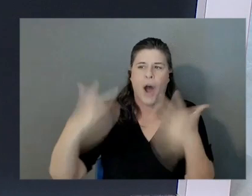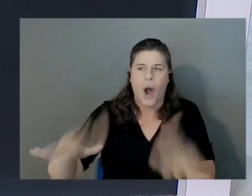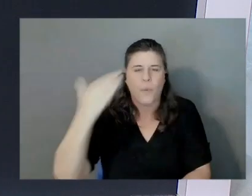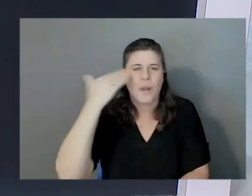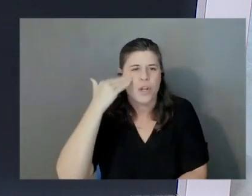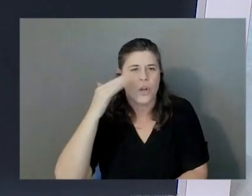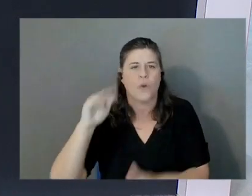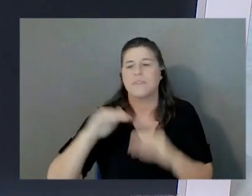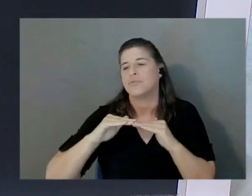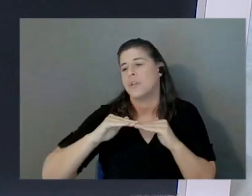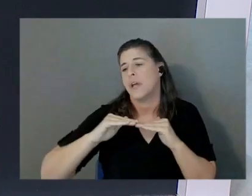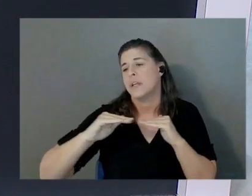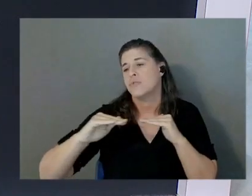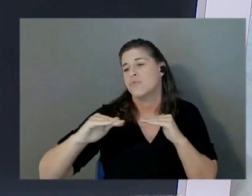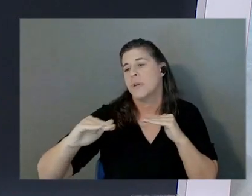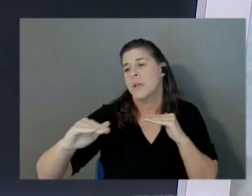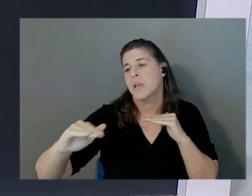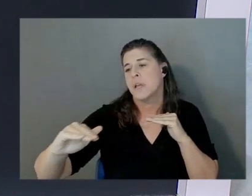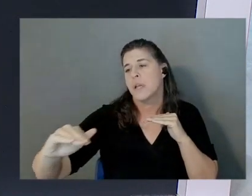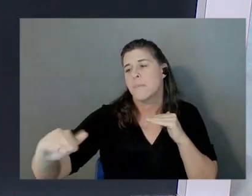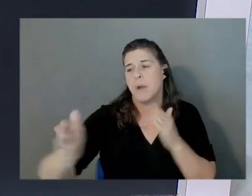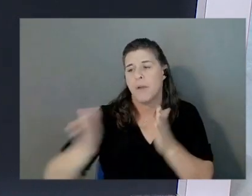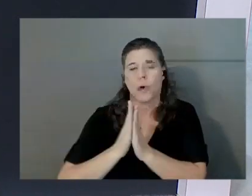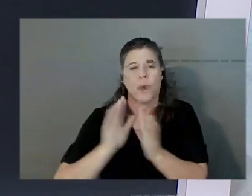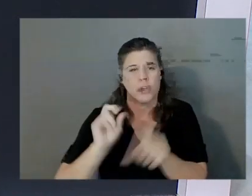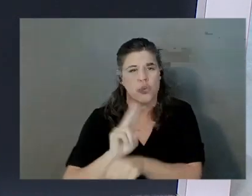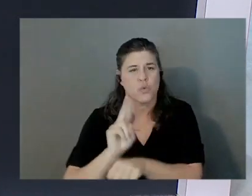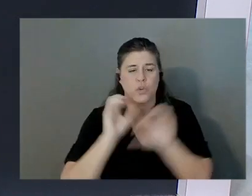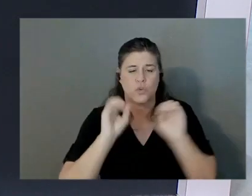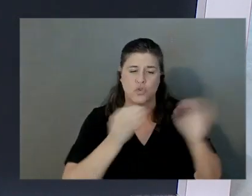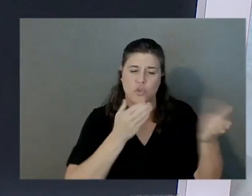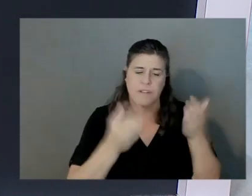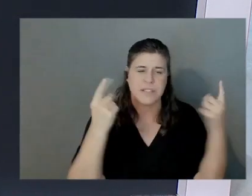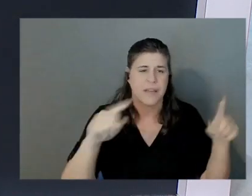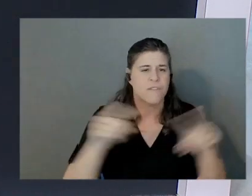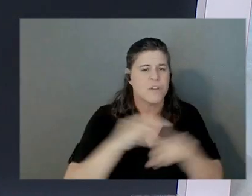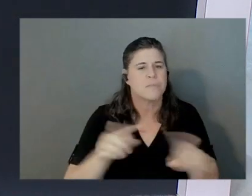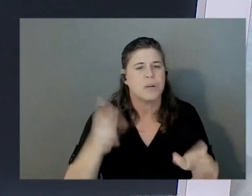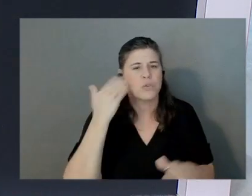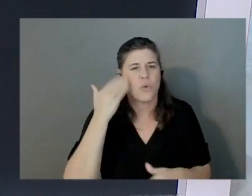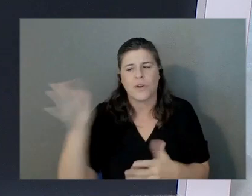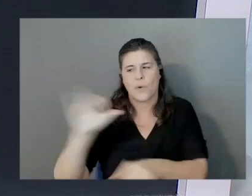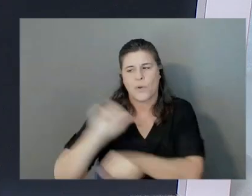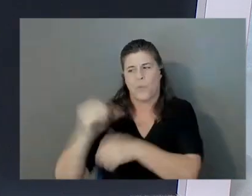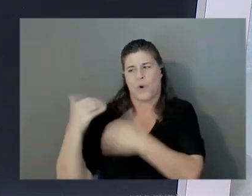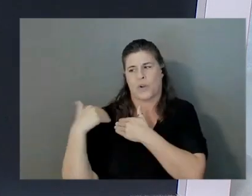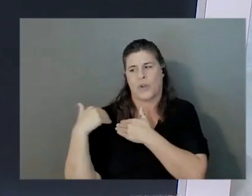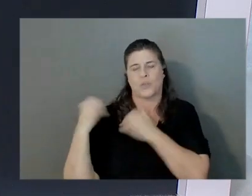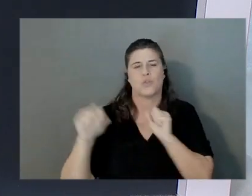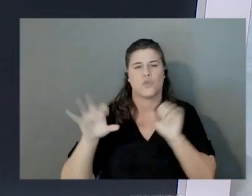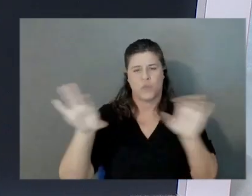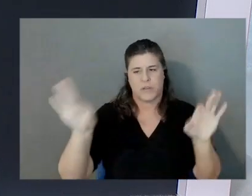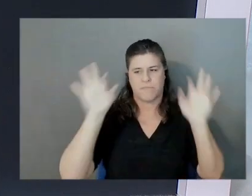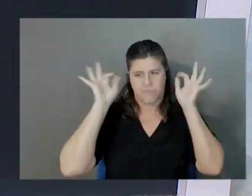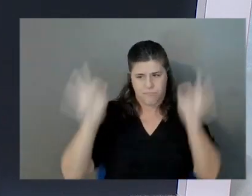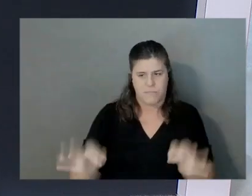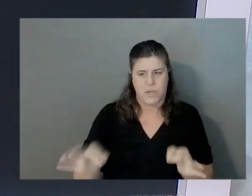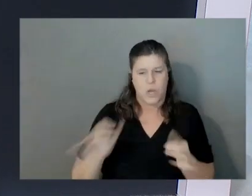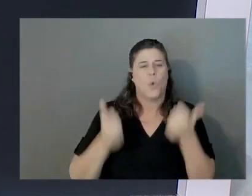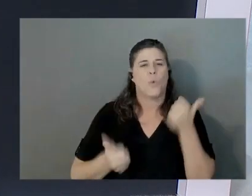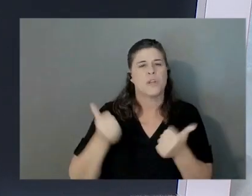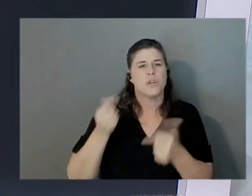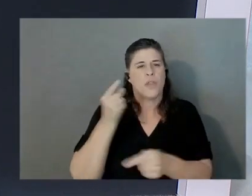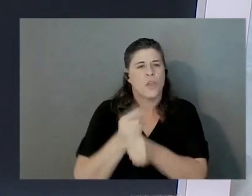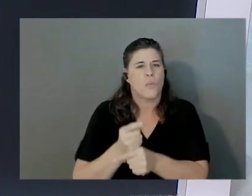requests coming in, you could use serverless inference, but you know your workload, so you could choose the right compute